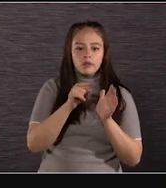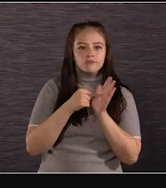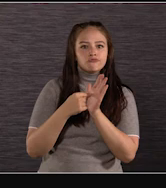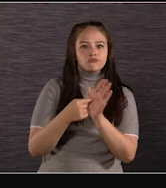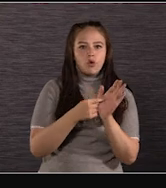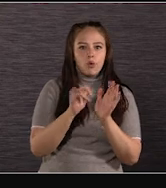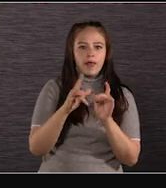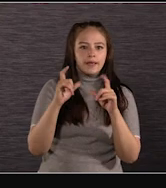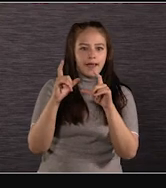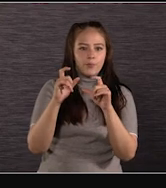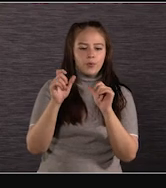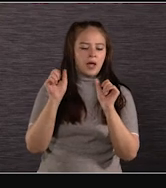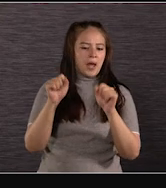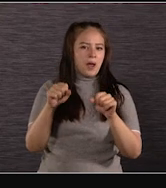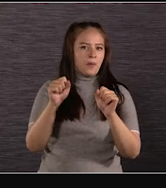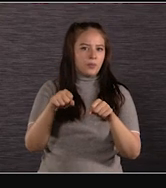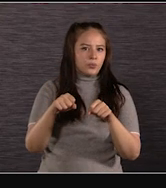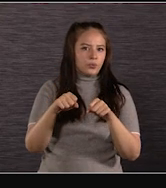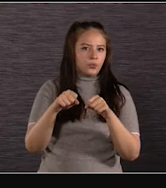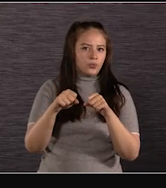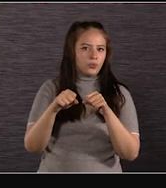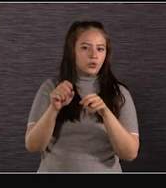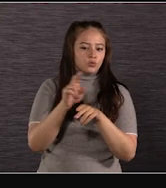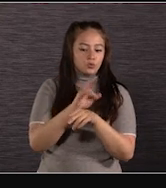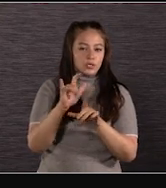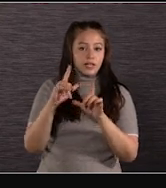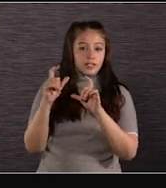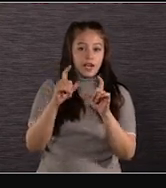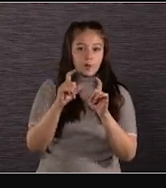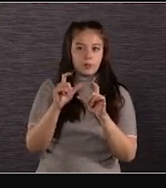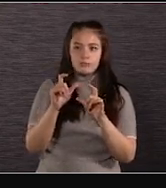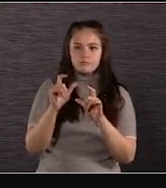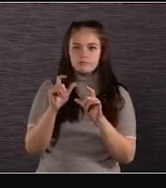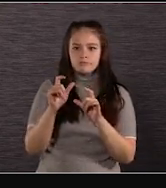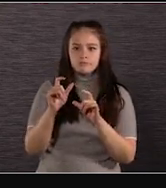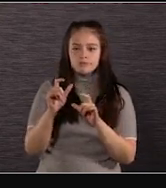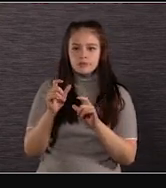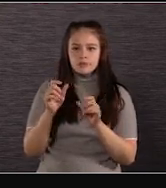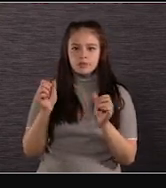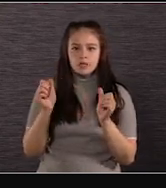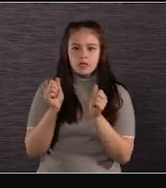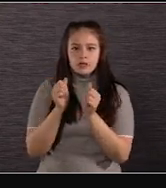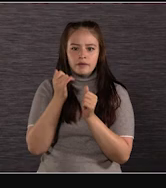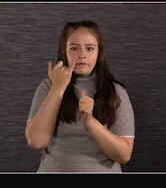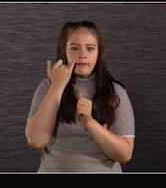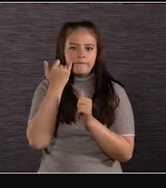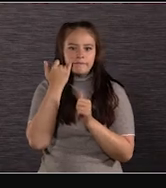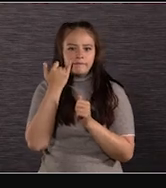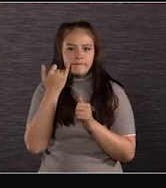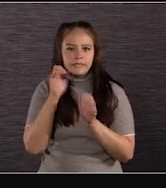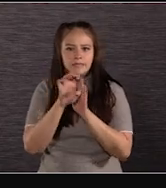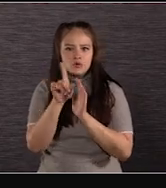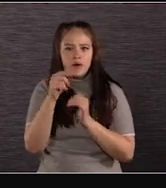a case of being able to use the camera as you would in the field with no lighting indoors and out.